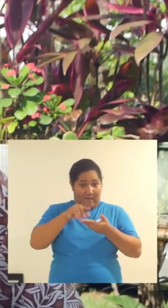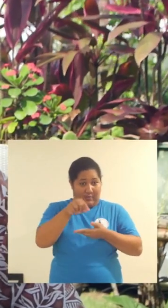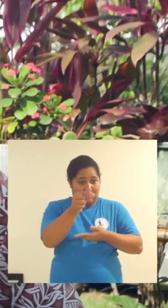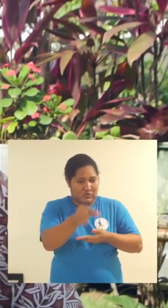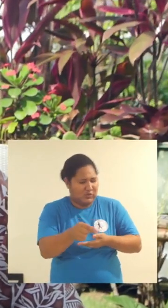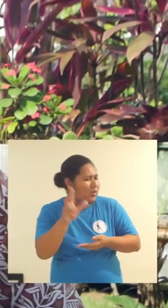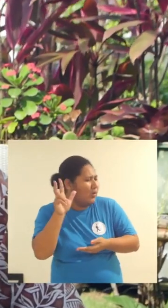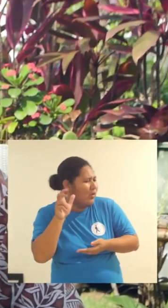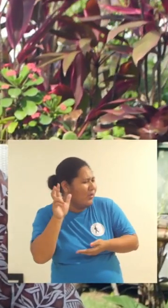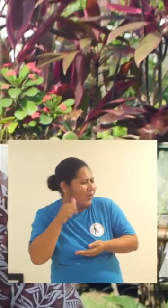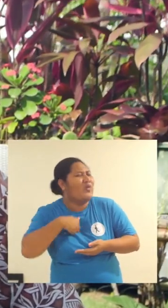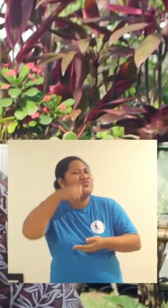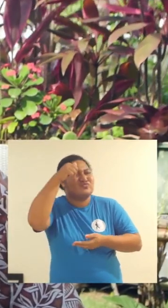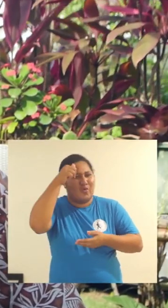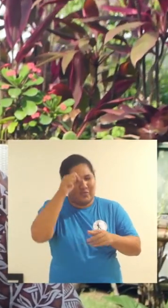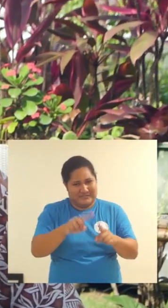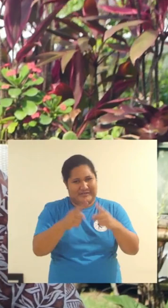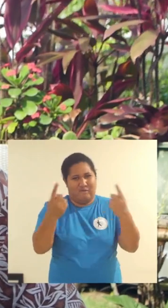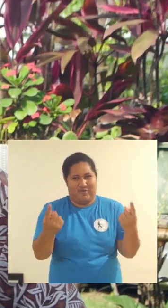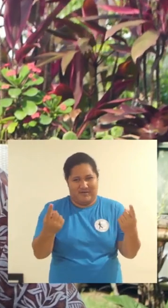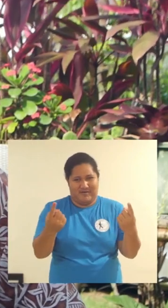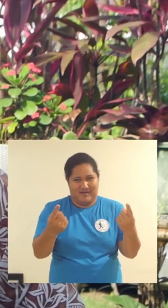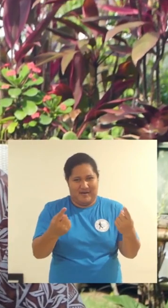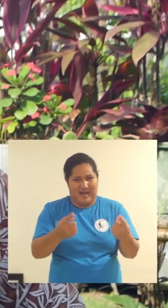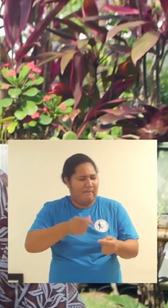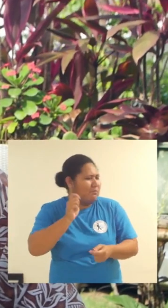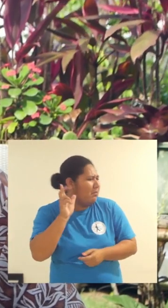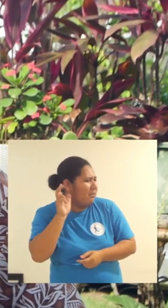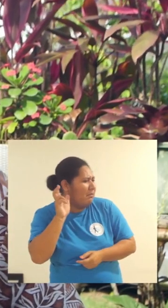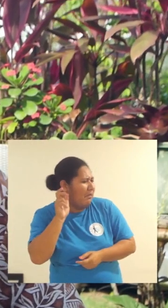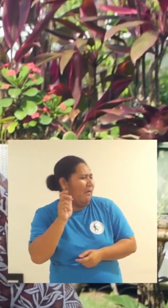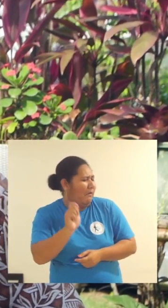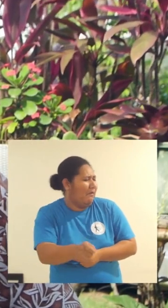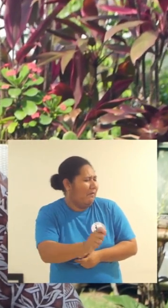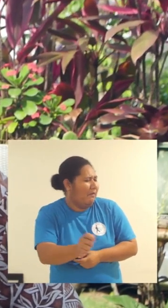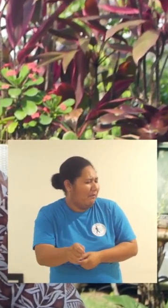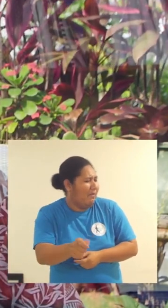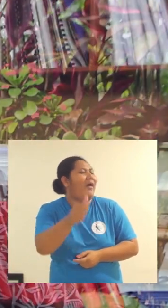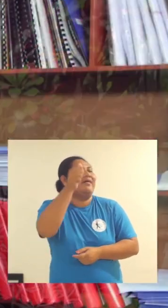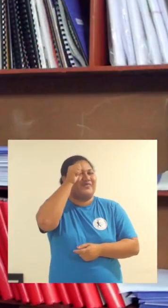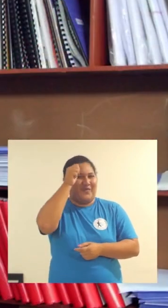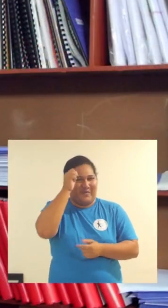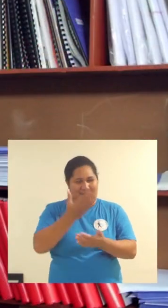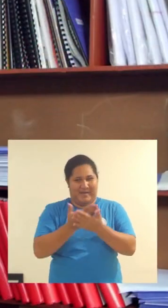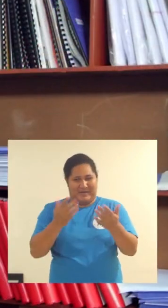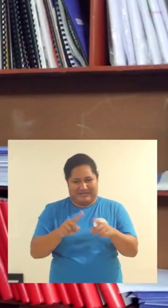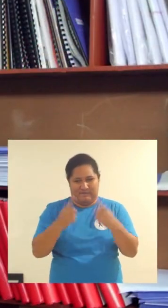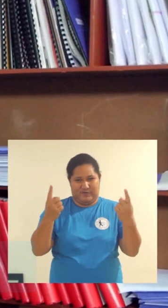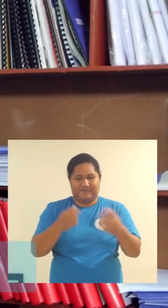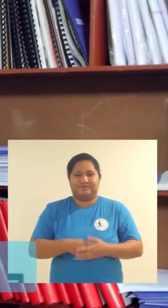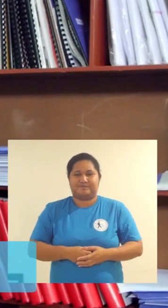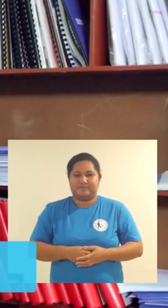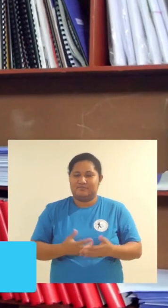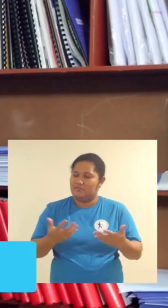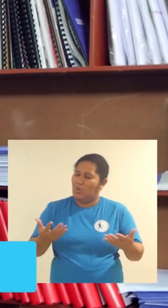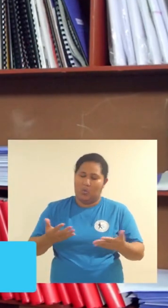we a father to be here and I've a child. I'm always into my